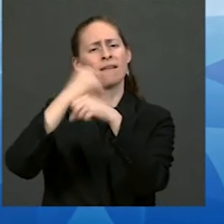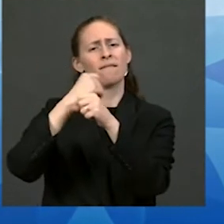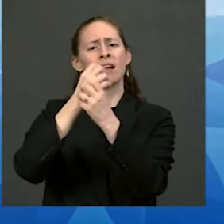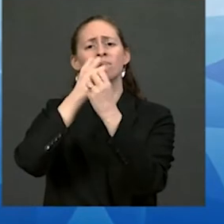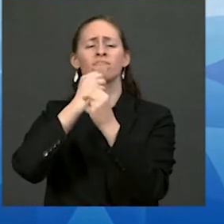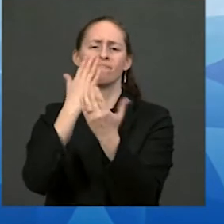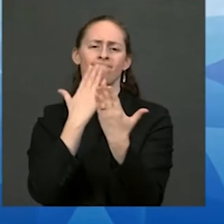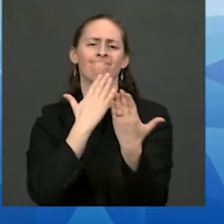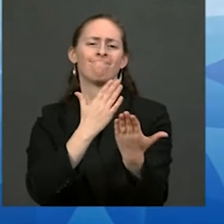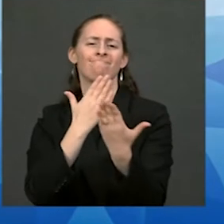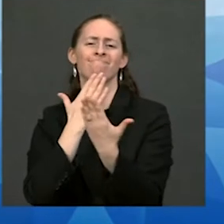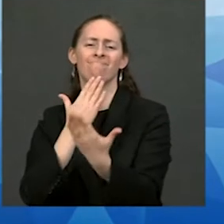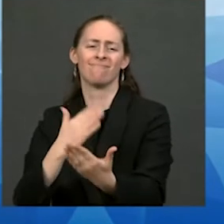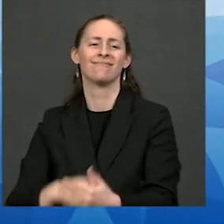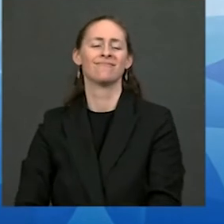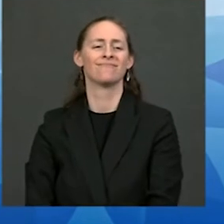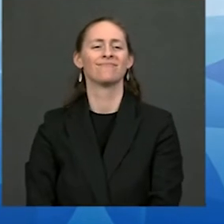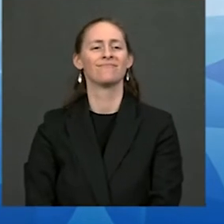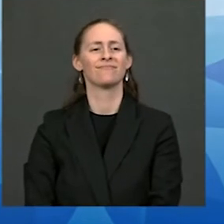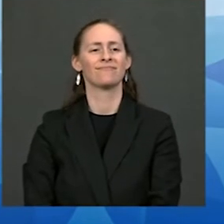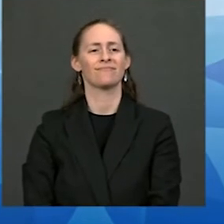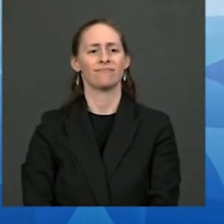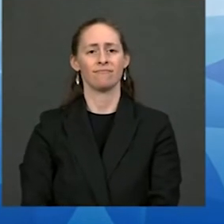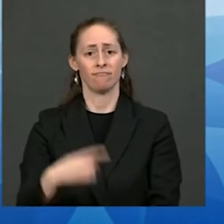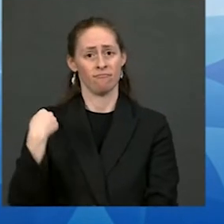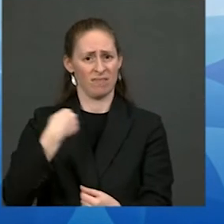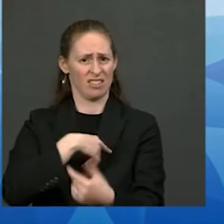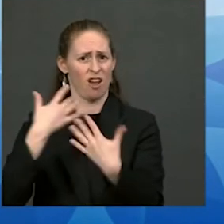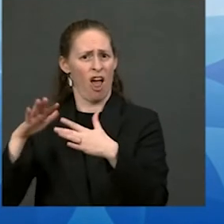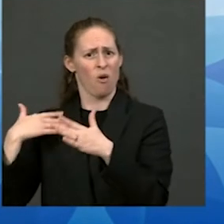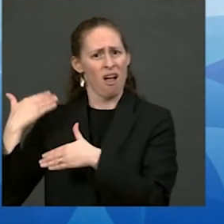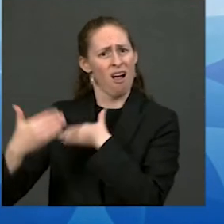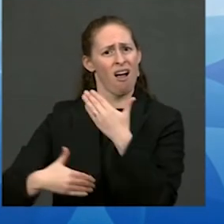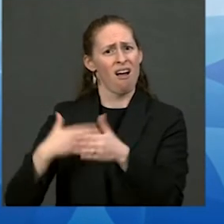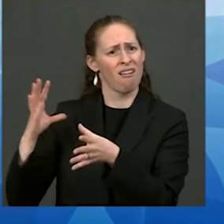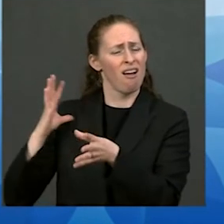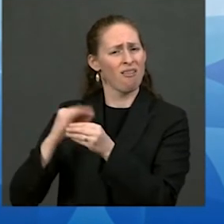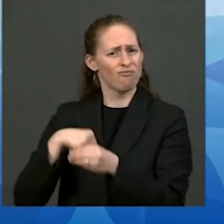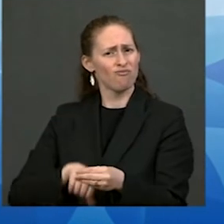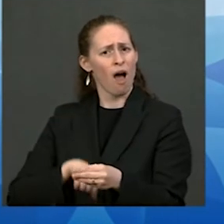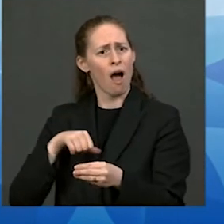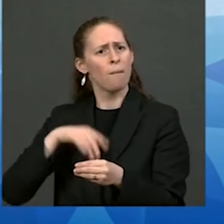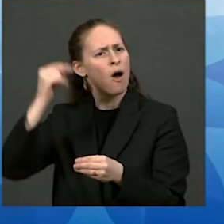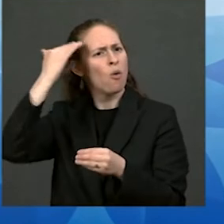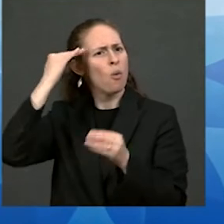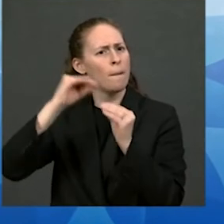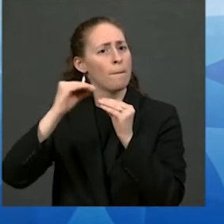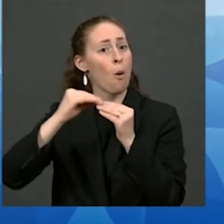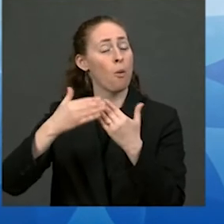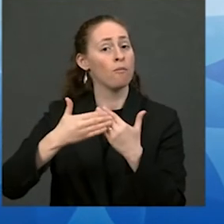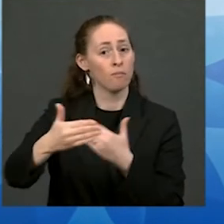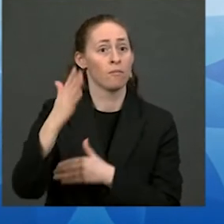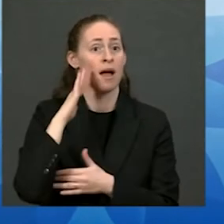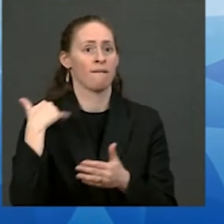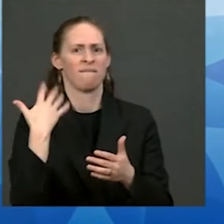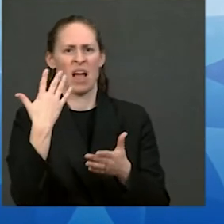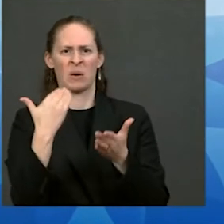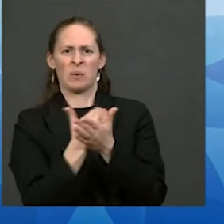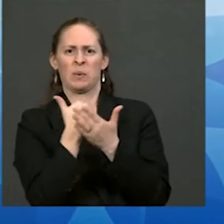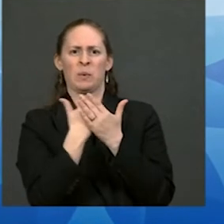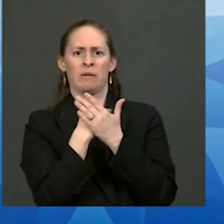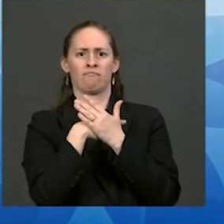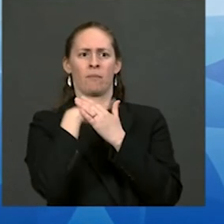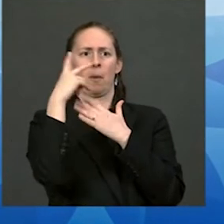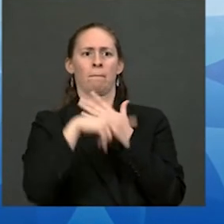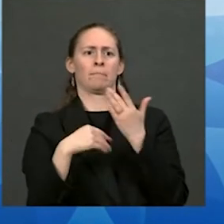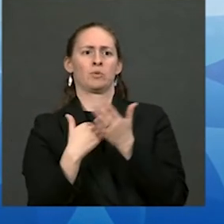so today I'm announcing five new initiatives first a new initiative involving 17 departments and